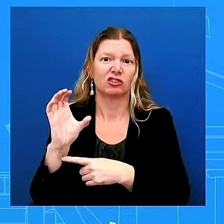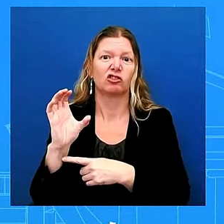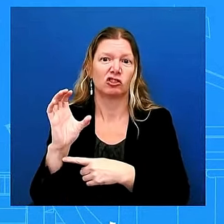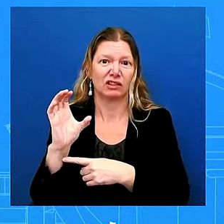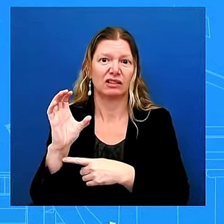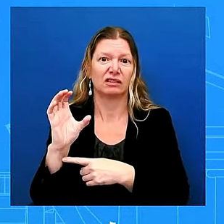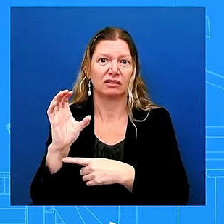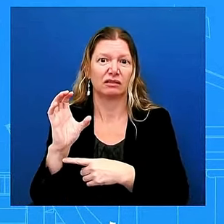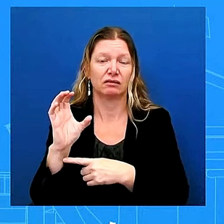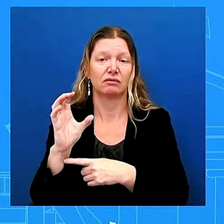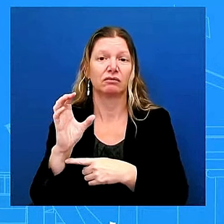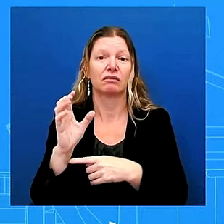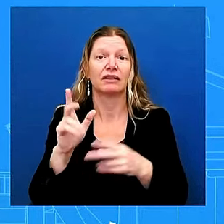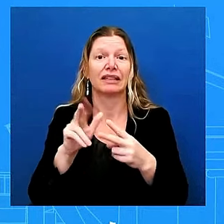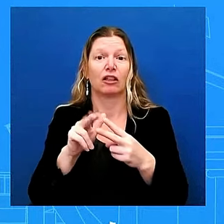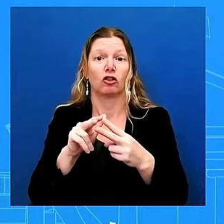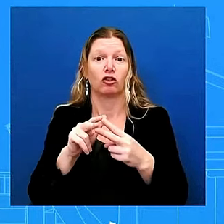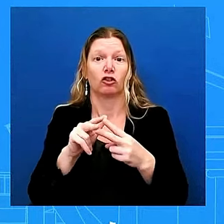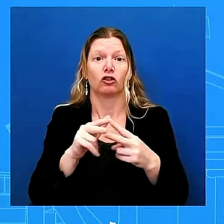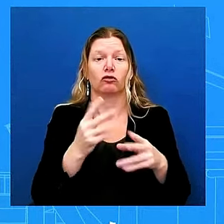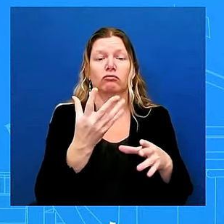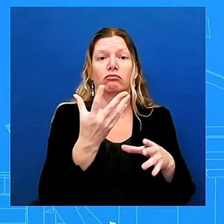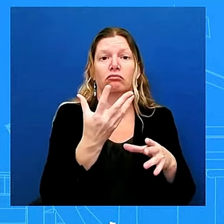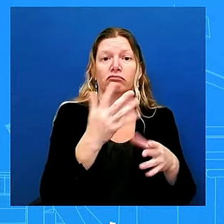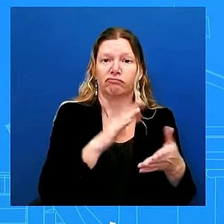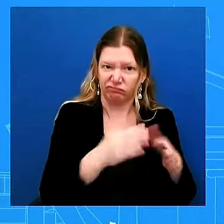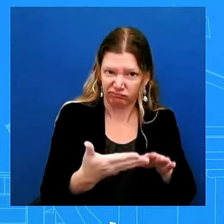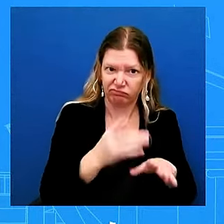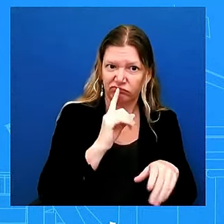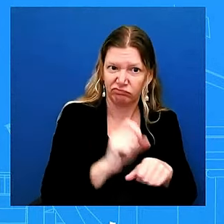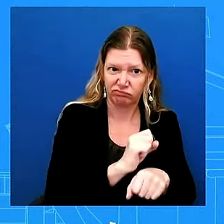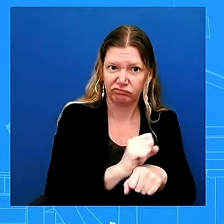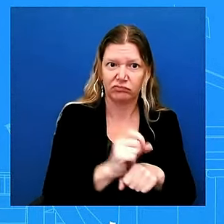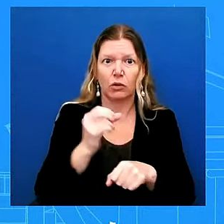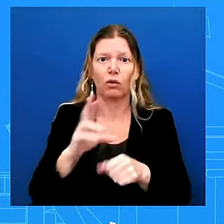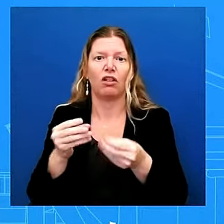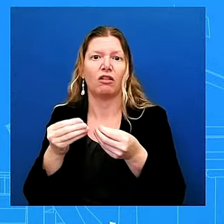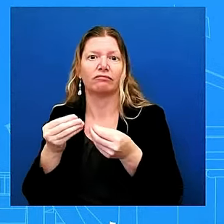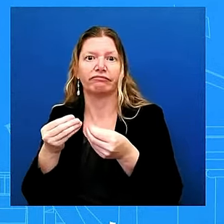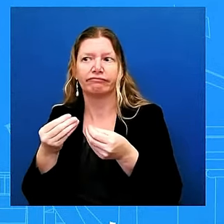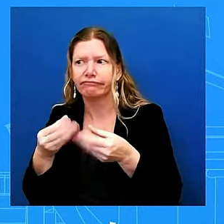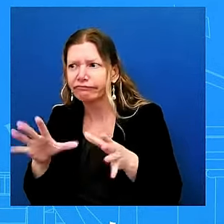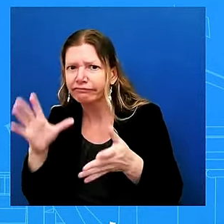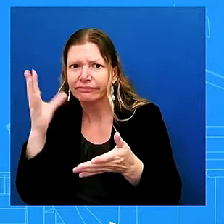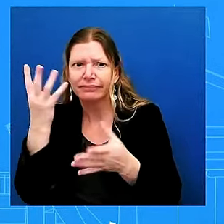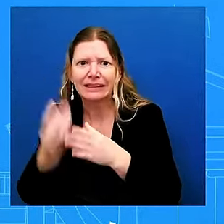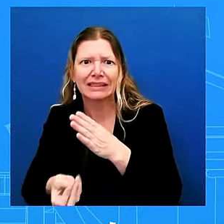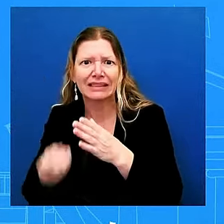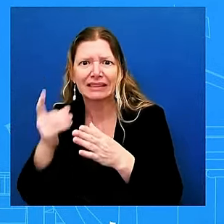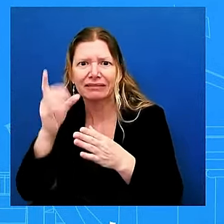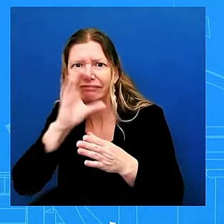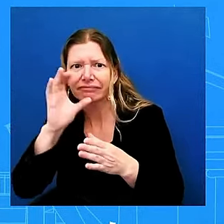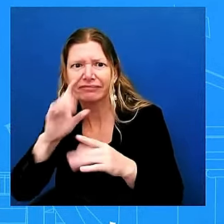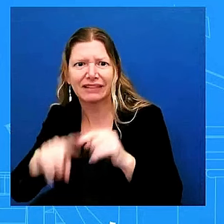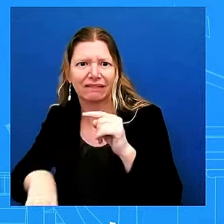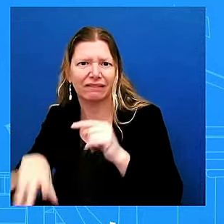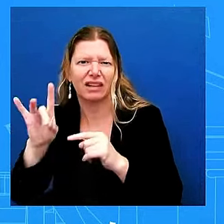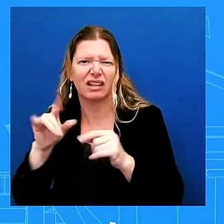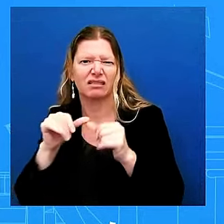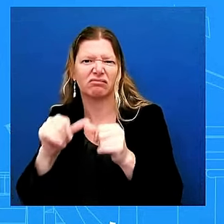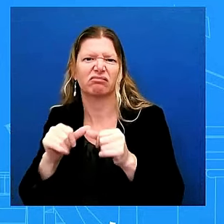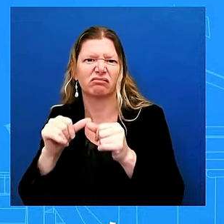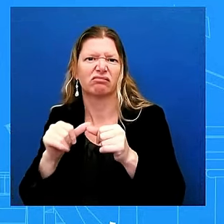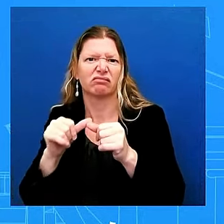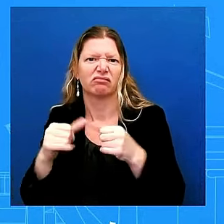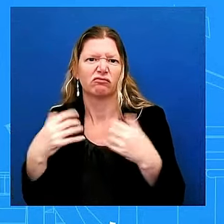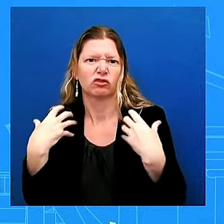unaccounted for and so that work is ongoing i'll caution you because we've seen this before those numbers vary widely there's a